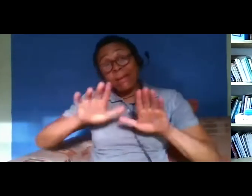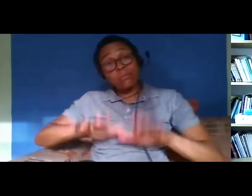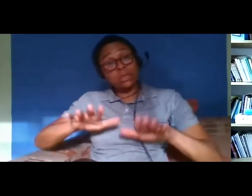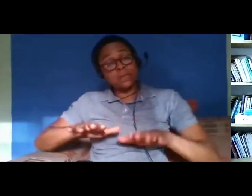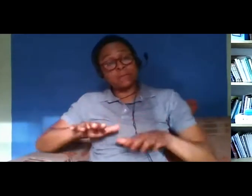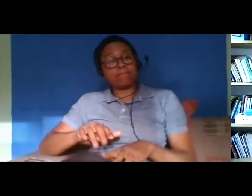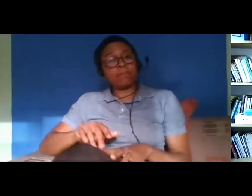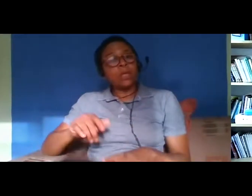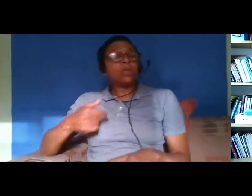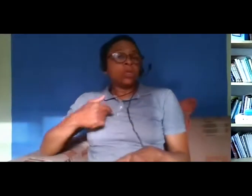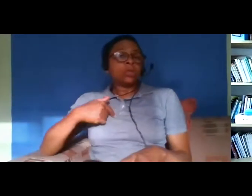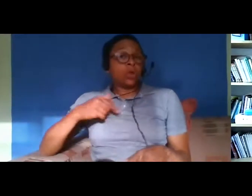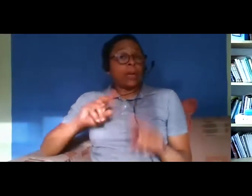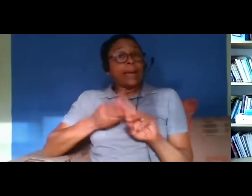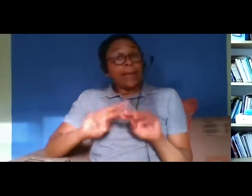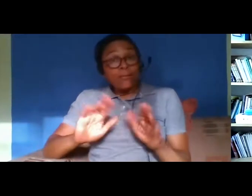if it's okay with all of you